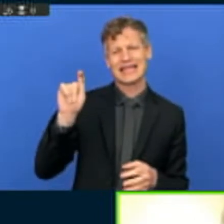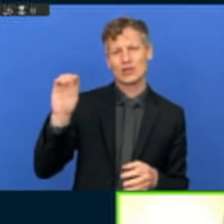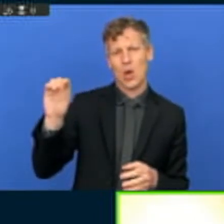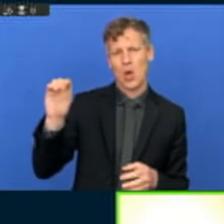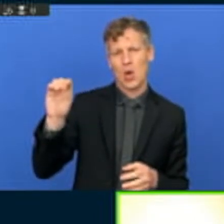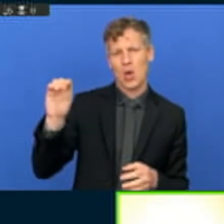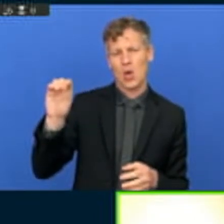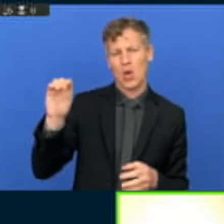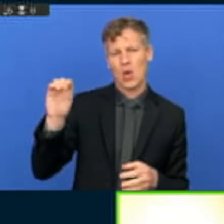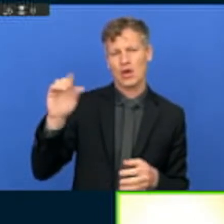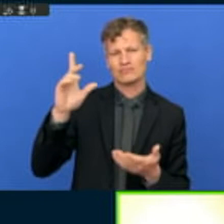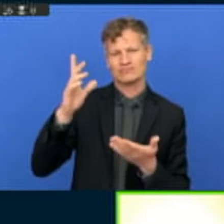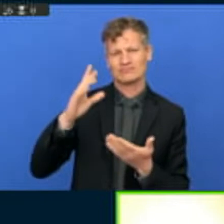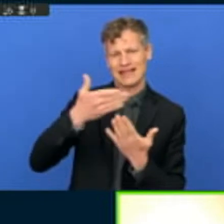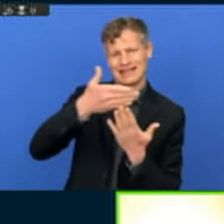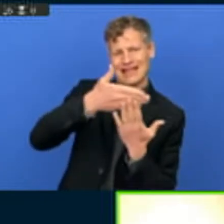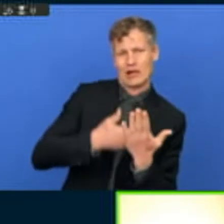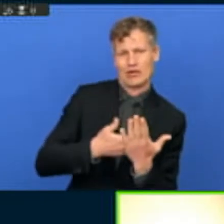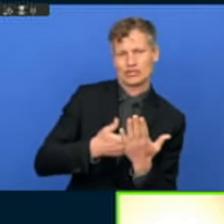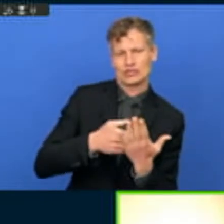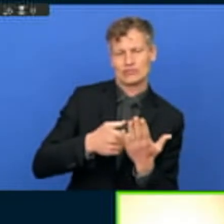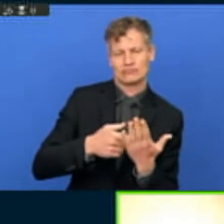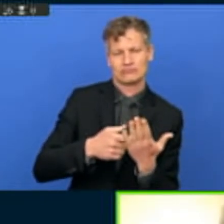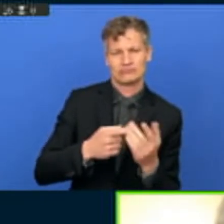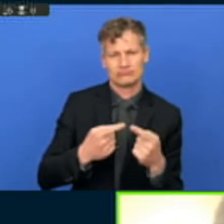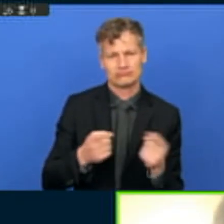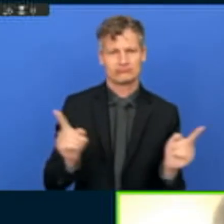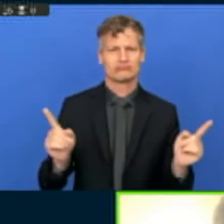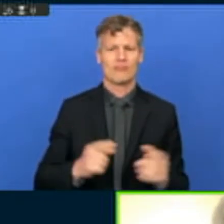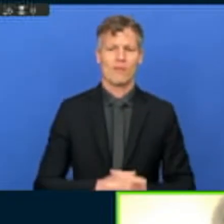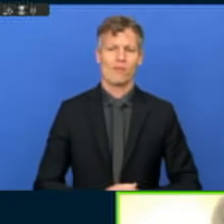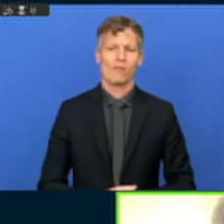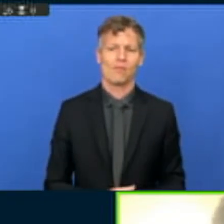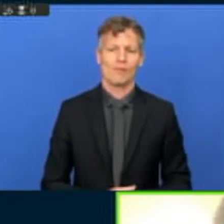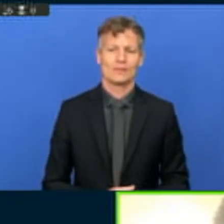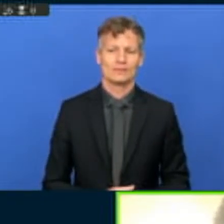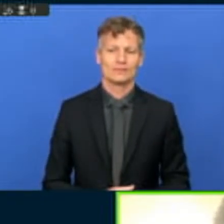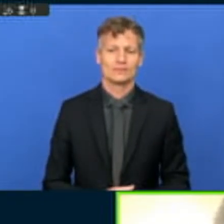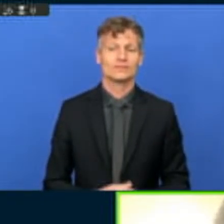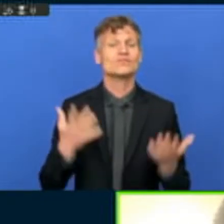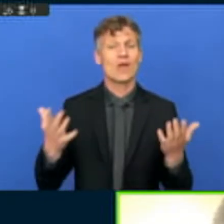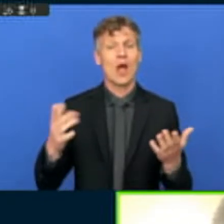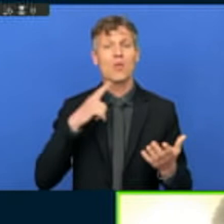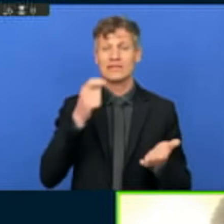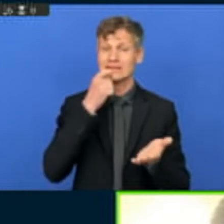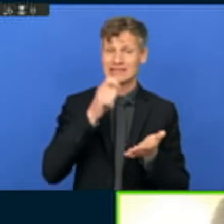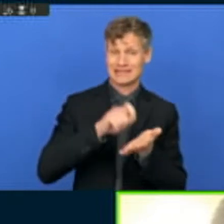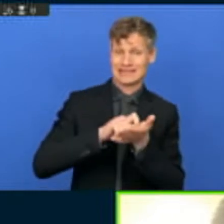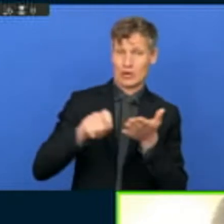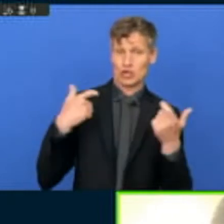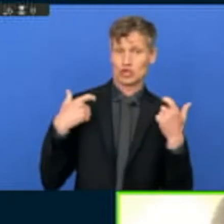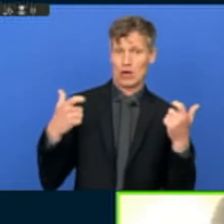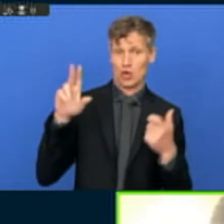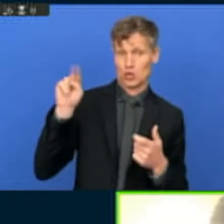report of the Secretary General, it is based on 25 reports of member states, including seven